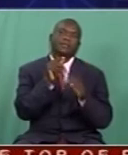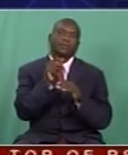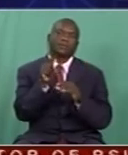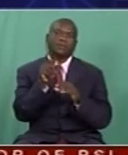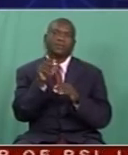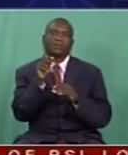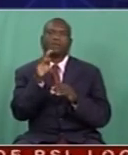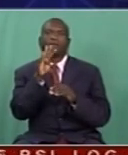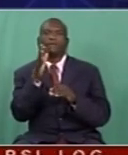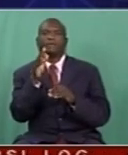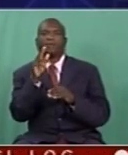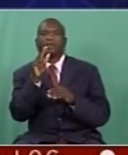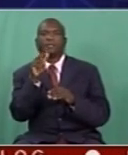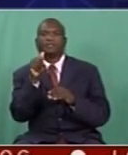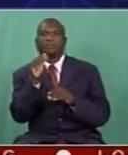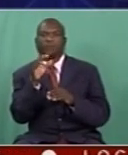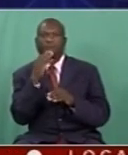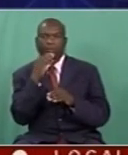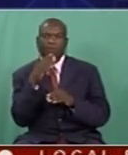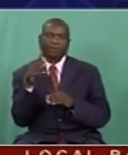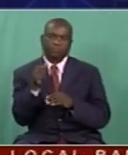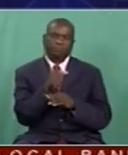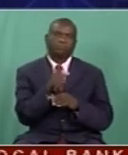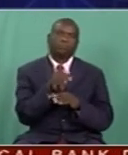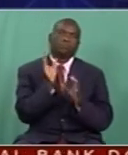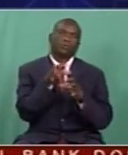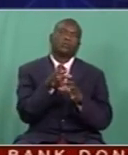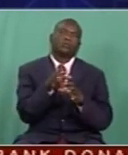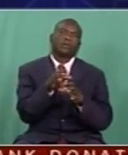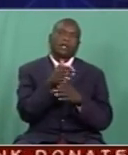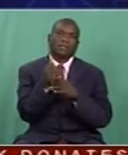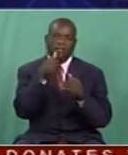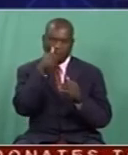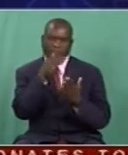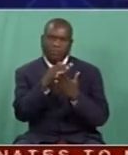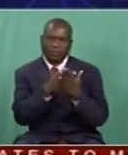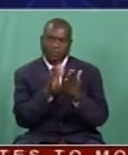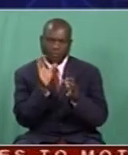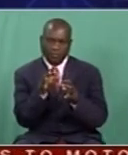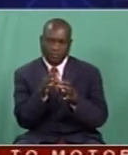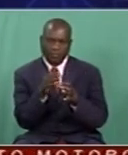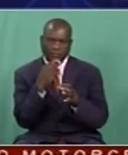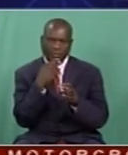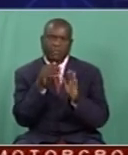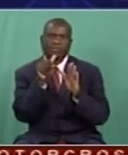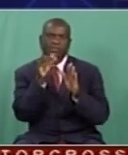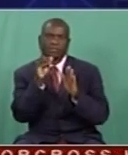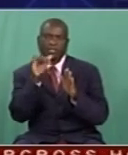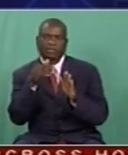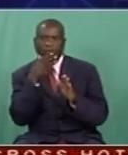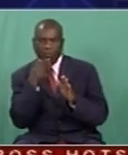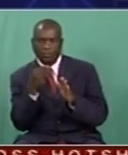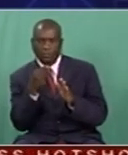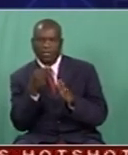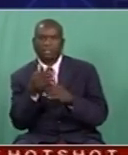46, they're about. But that's primary target. We also have what we call secondary target and tertiary target. Then it appeals to about 60 years old and even going upwards.